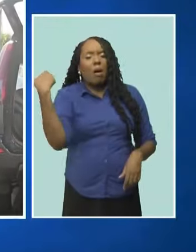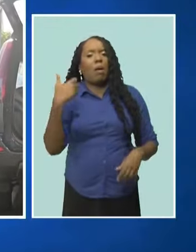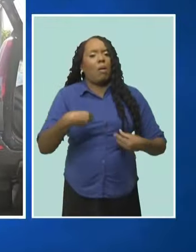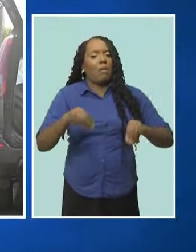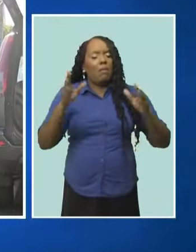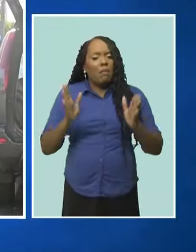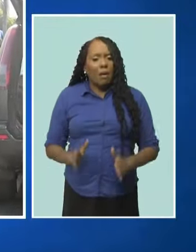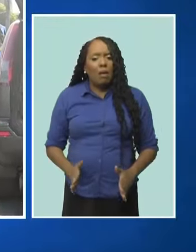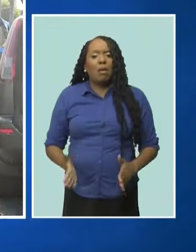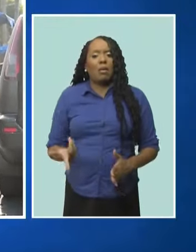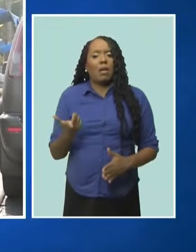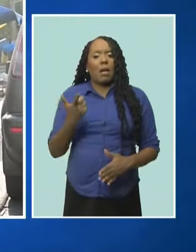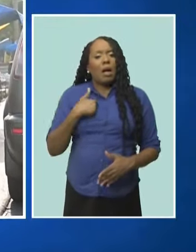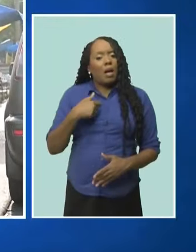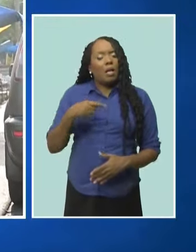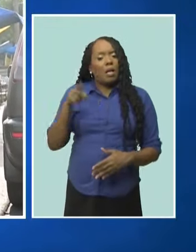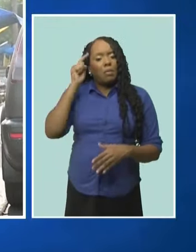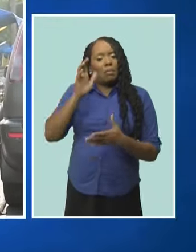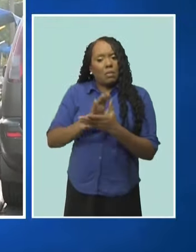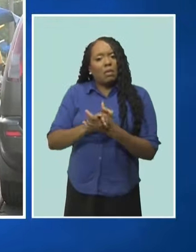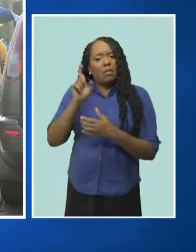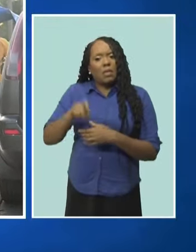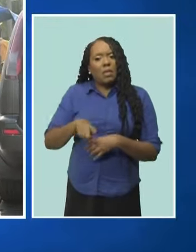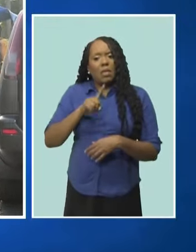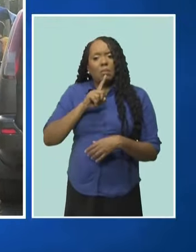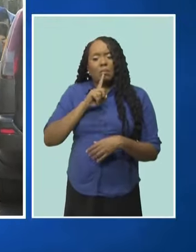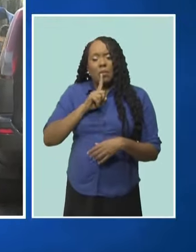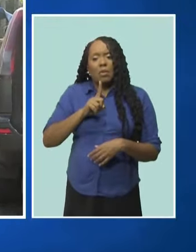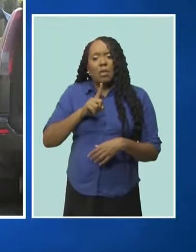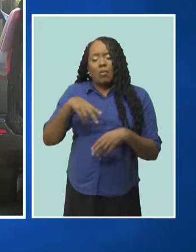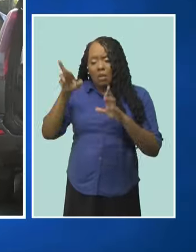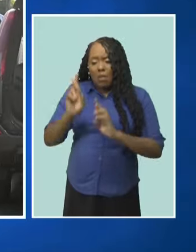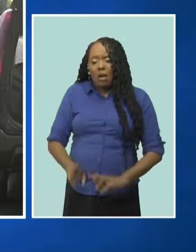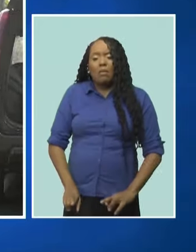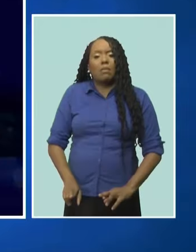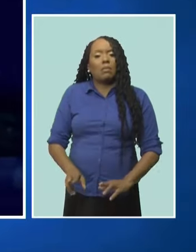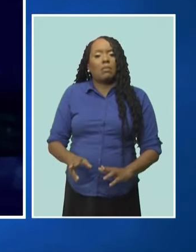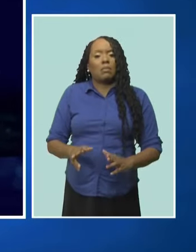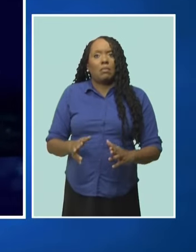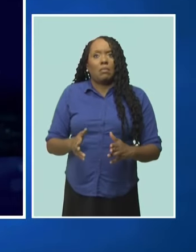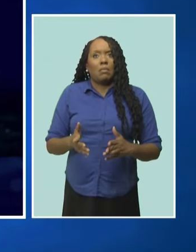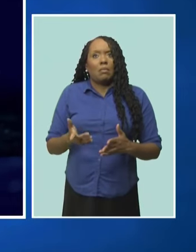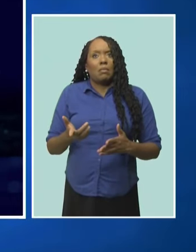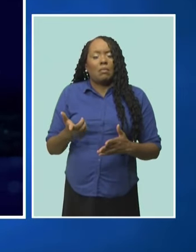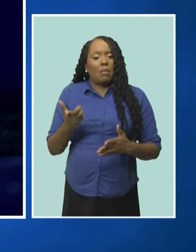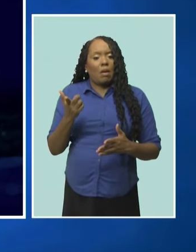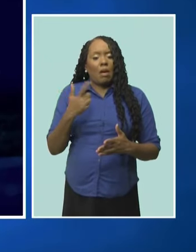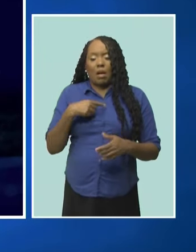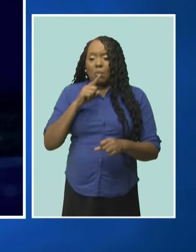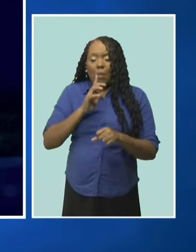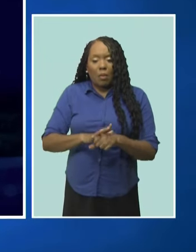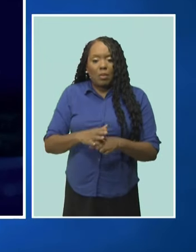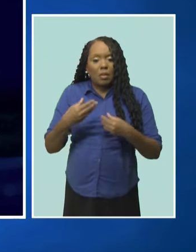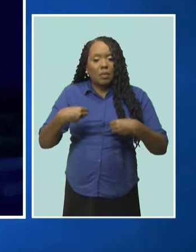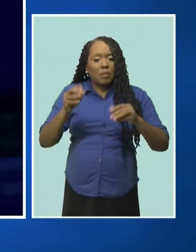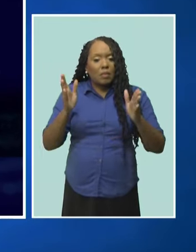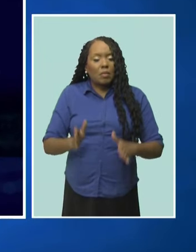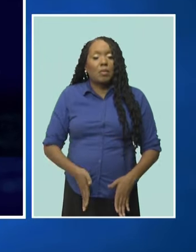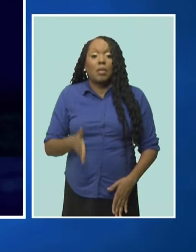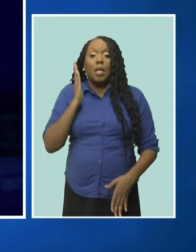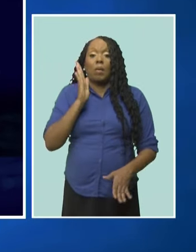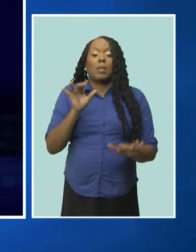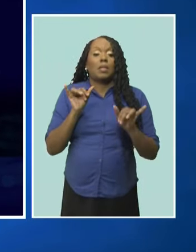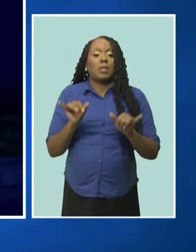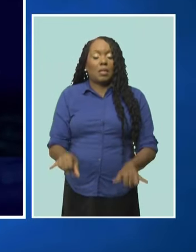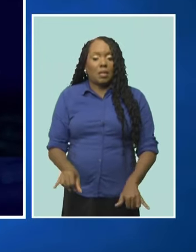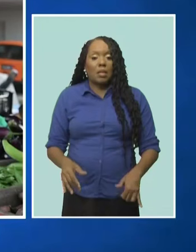for vendors to be moved for any reason at all. Give the vendors my cam assurance that they will remain where